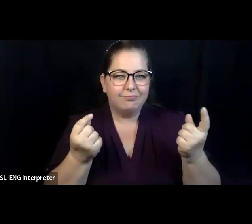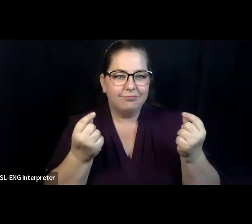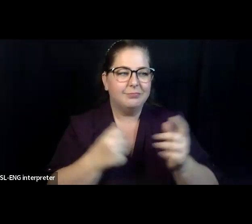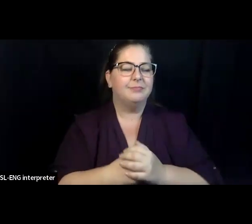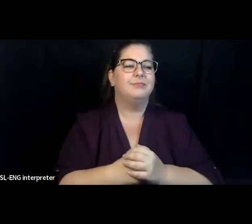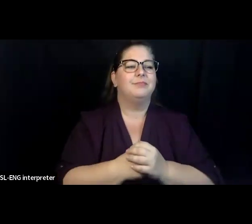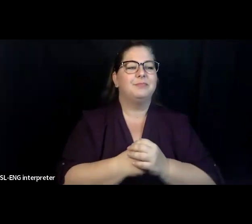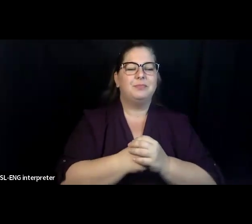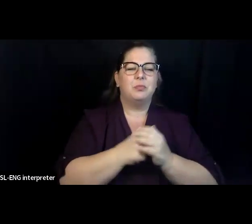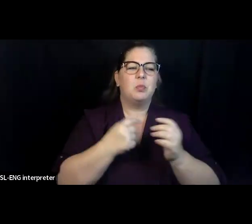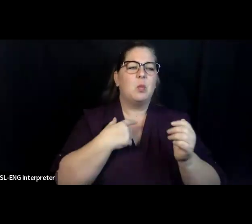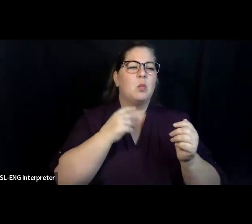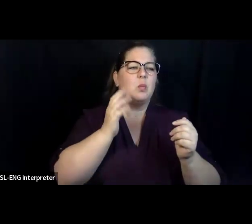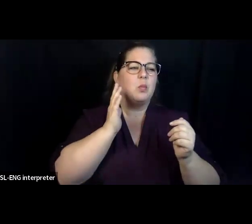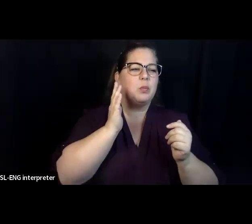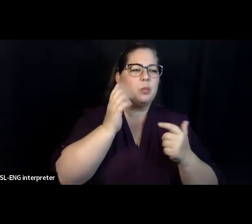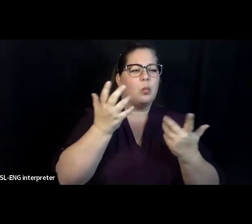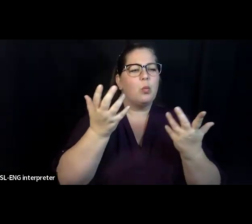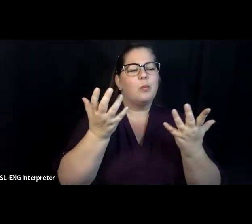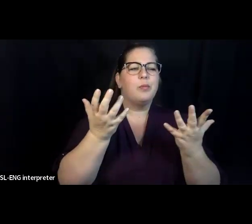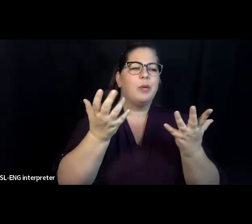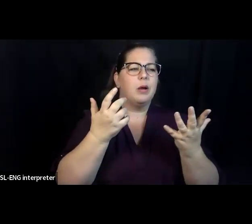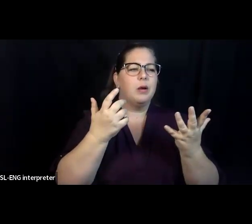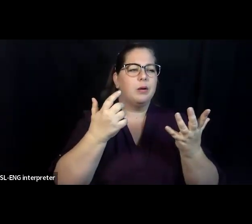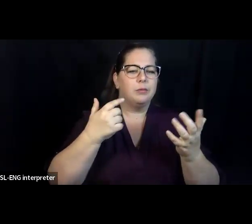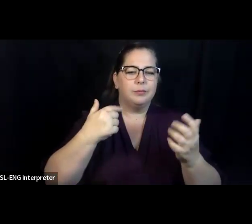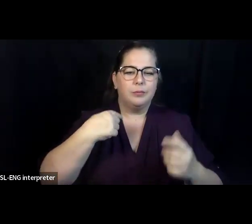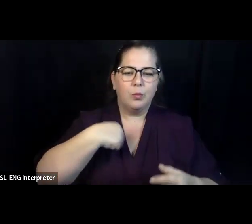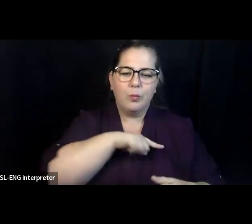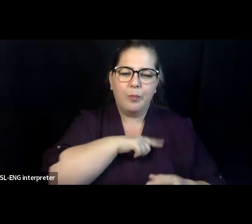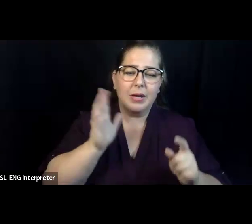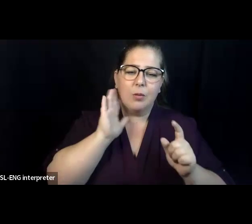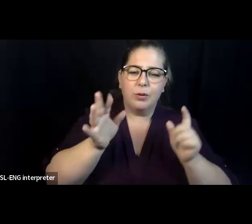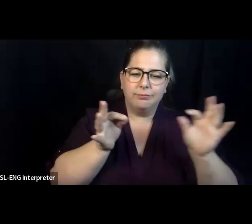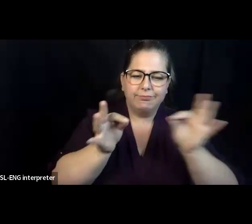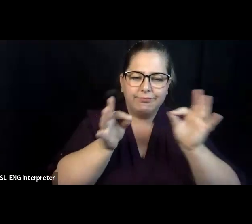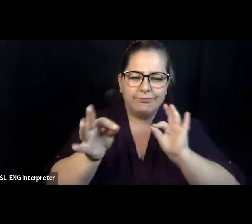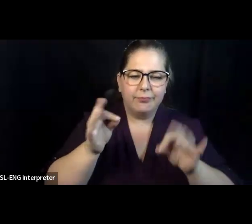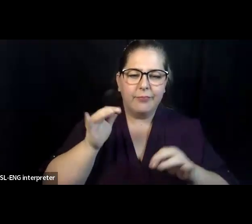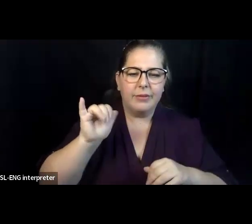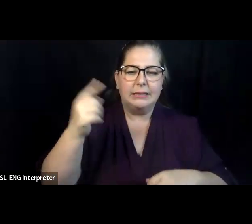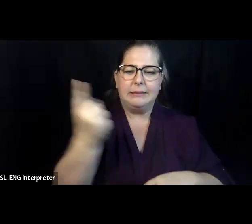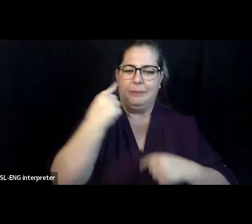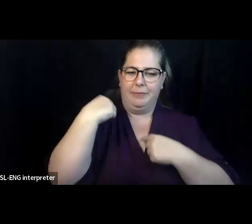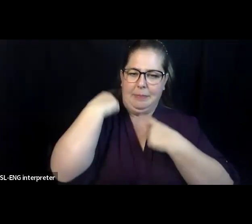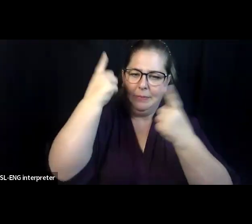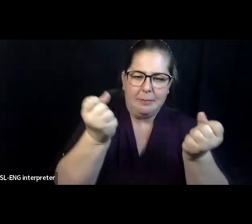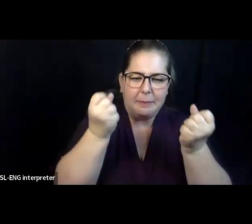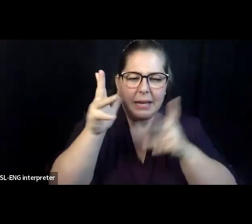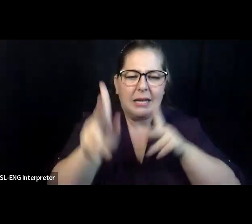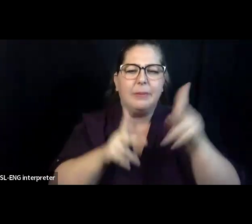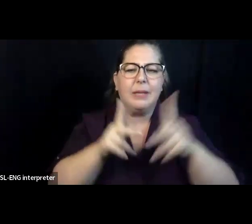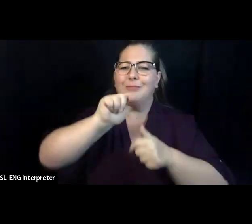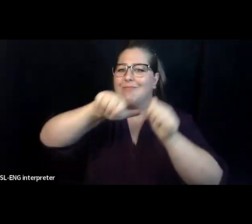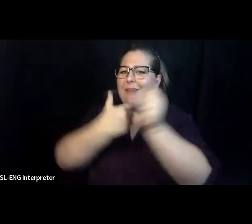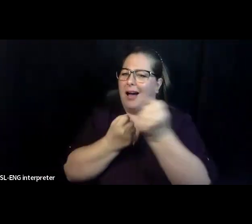something that has been many, many people behind the scenes working for, for some time that far predates us. So we really want